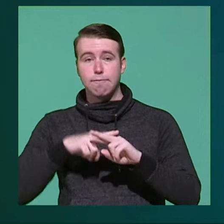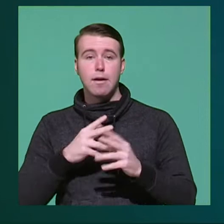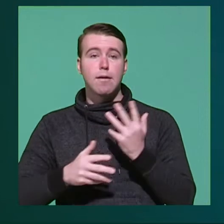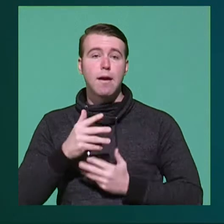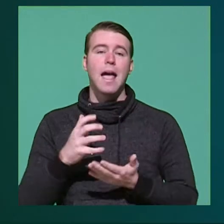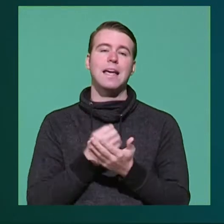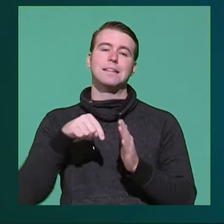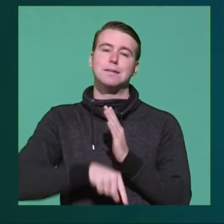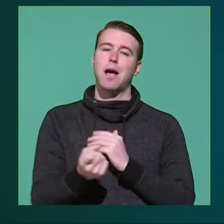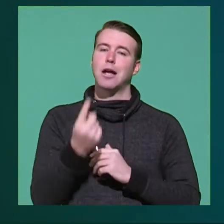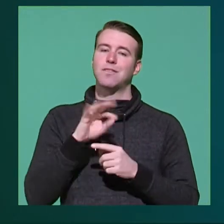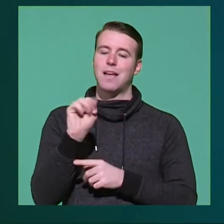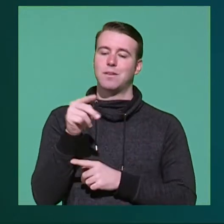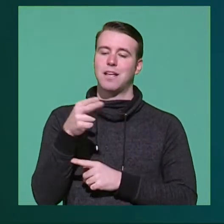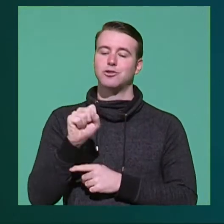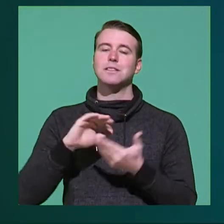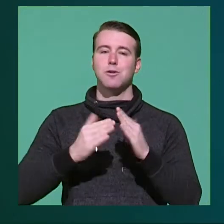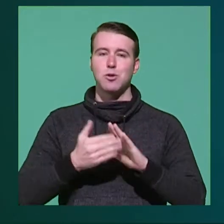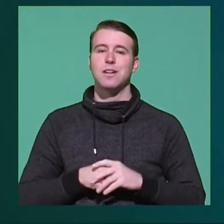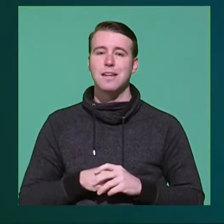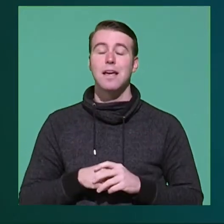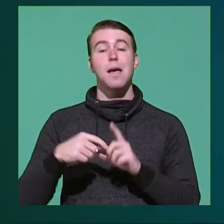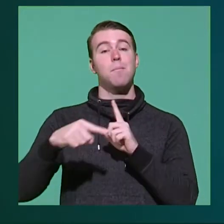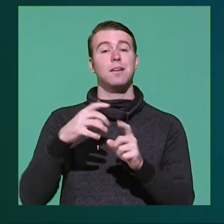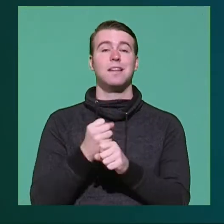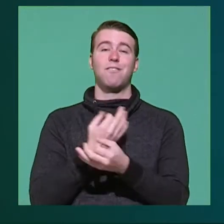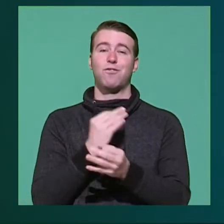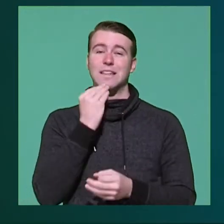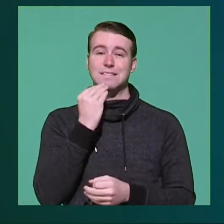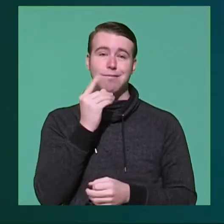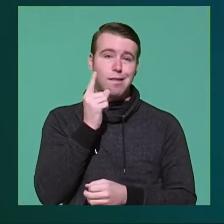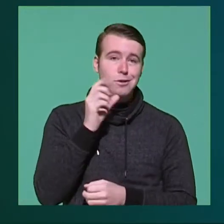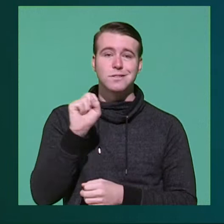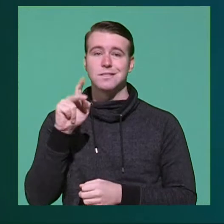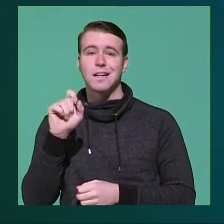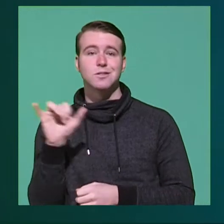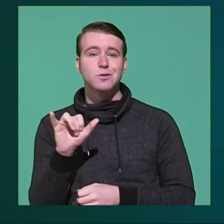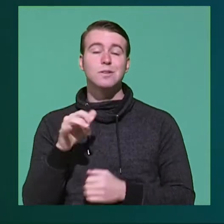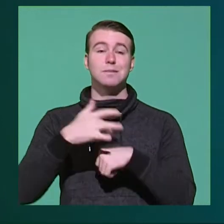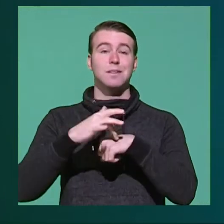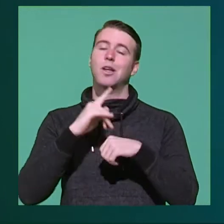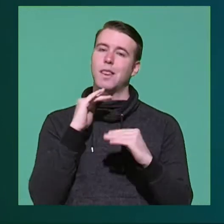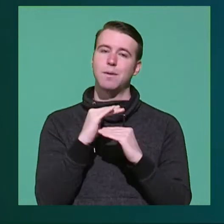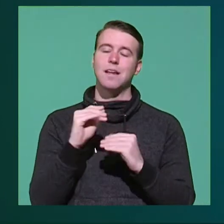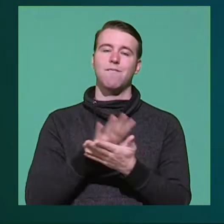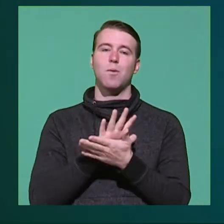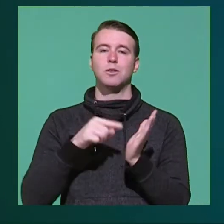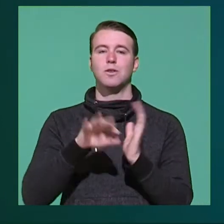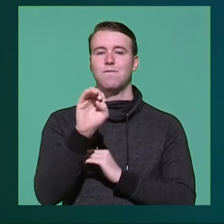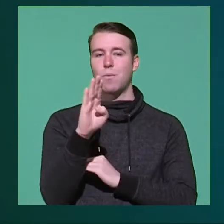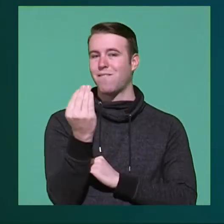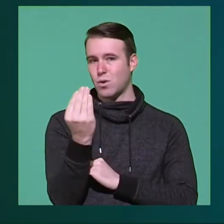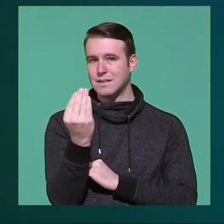gain a deeper understanding of our MTHS community. Plus, you get free snacks and lunch. Space is limited and forms are due February